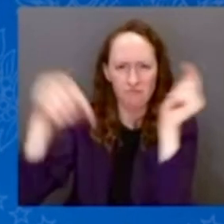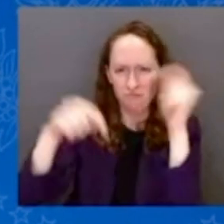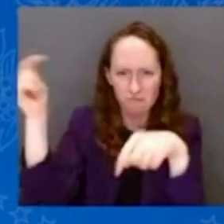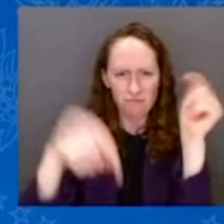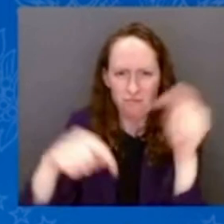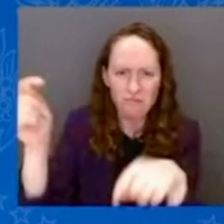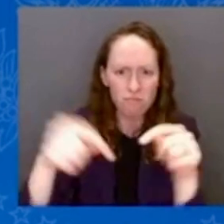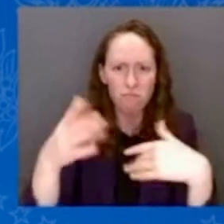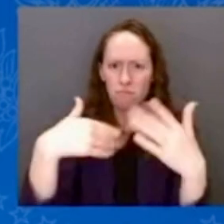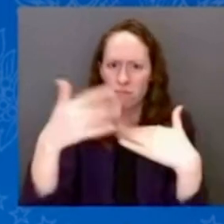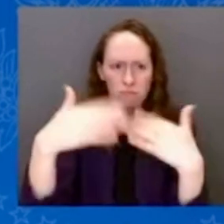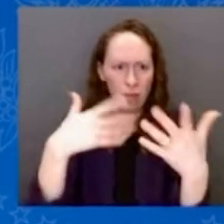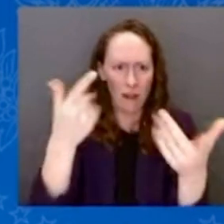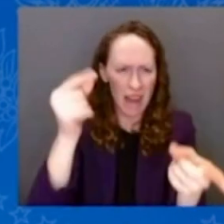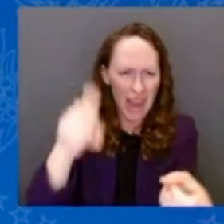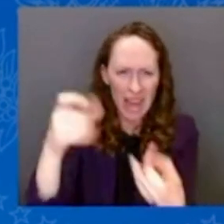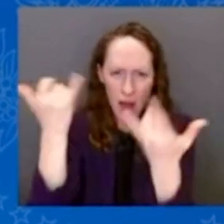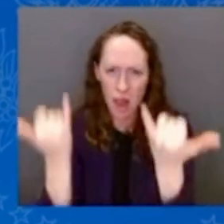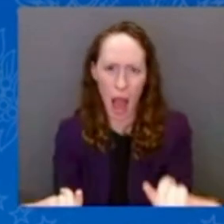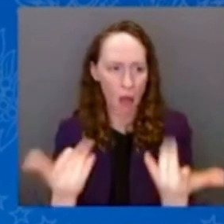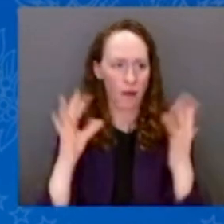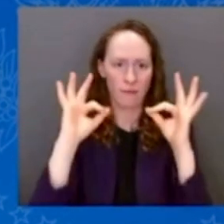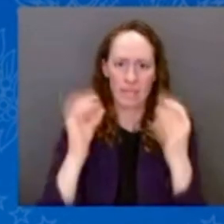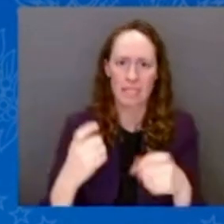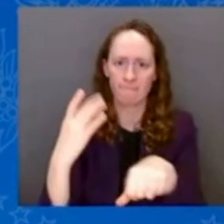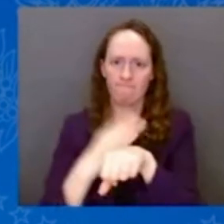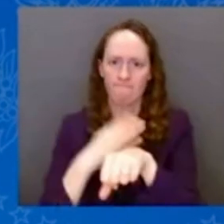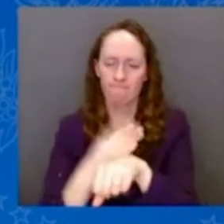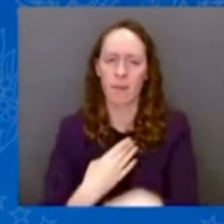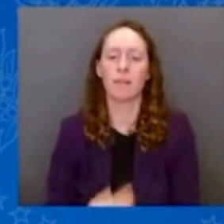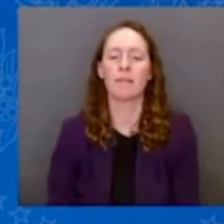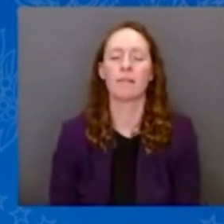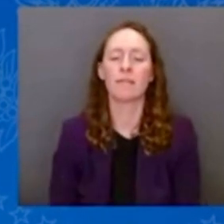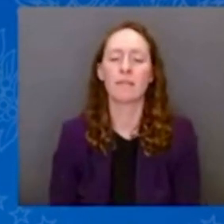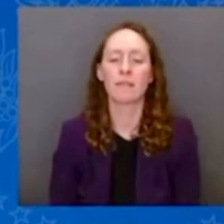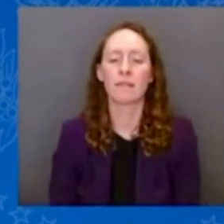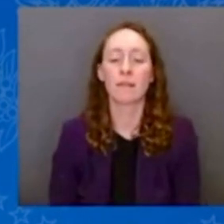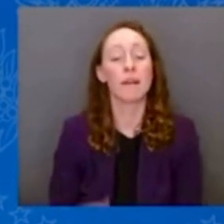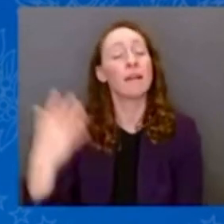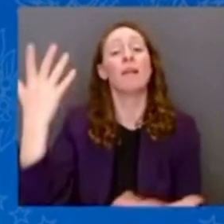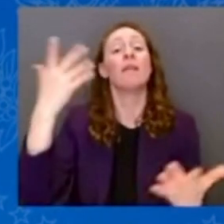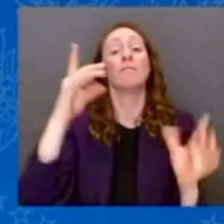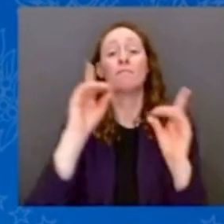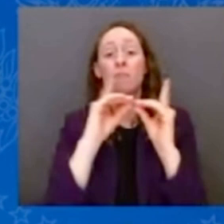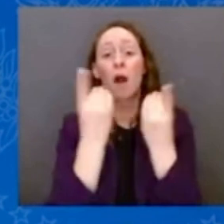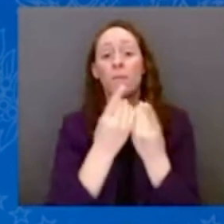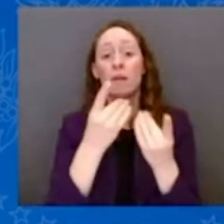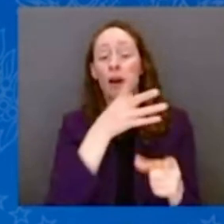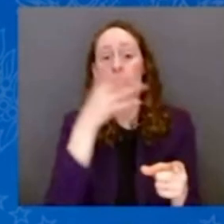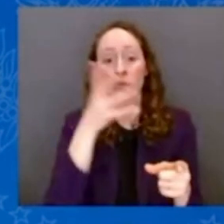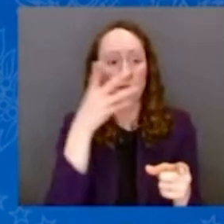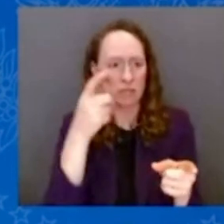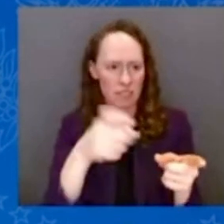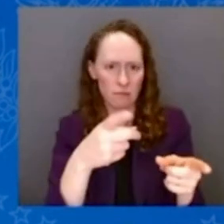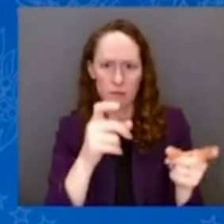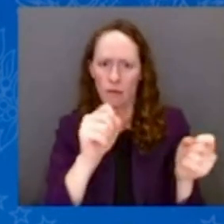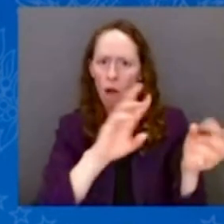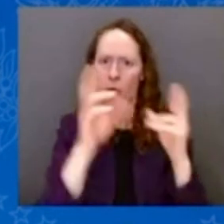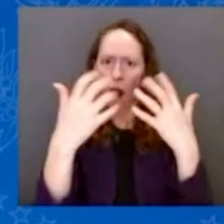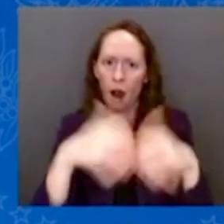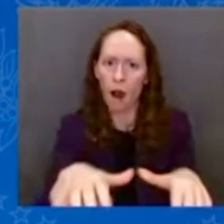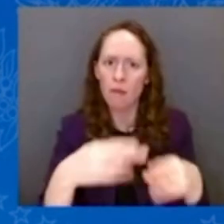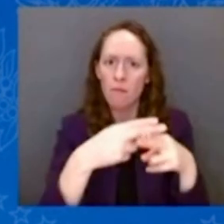is identifying temporary housing, reimbursing farmers and livestock owners for lost crops and lost